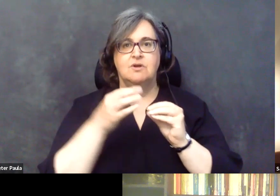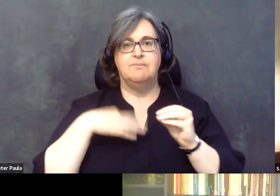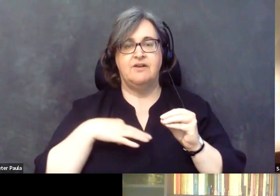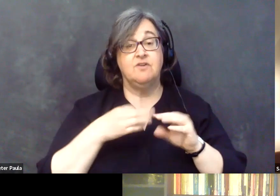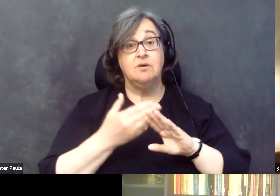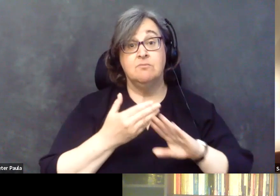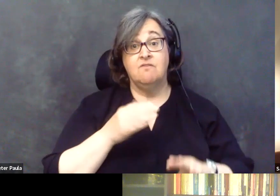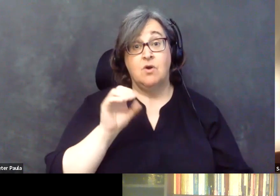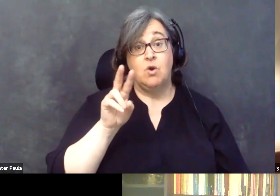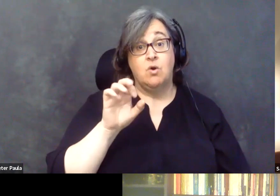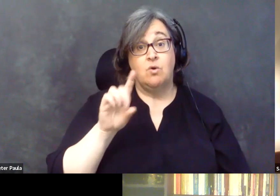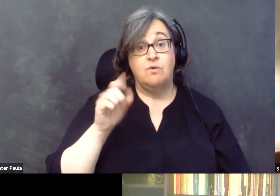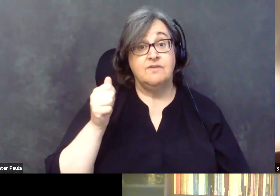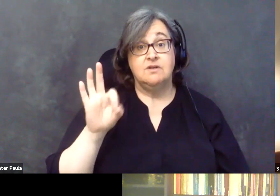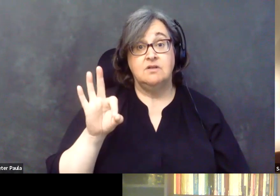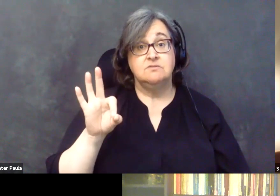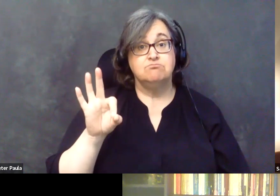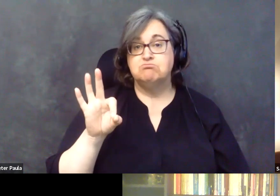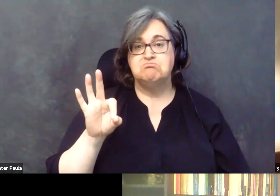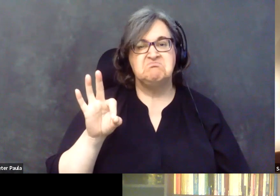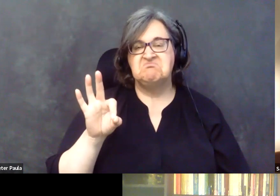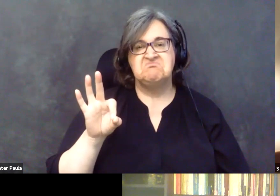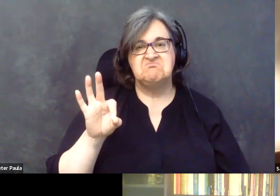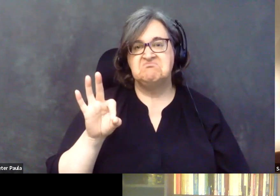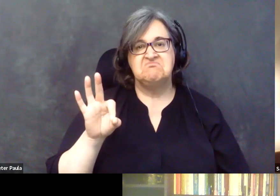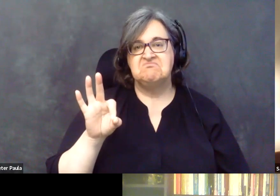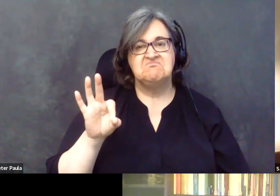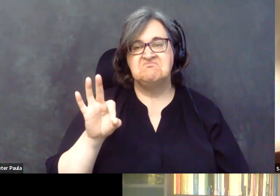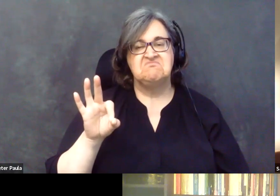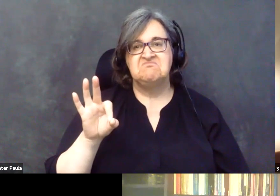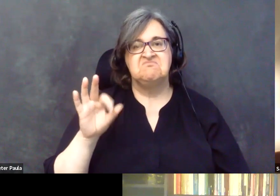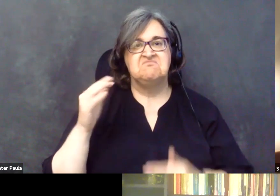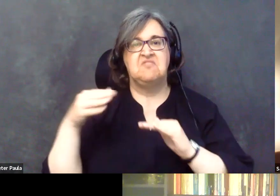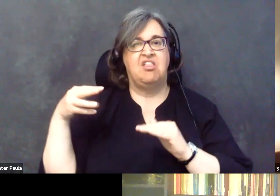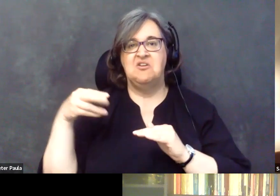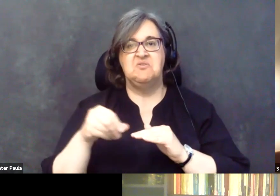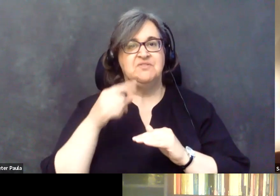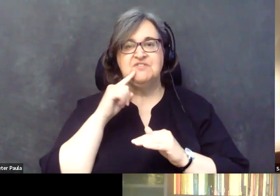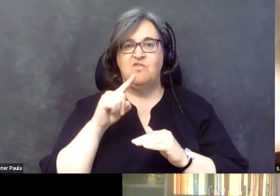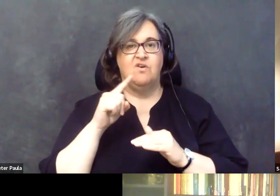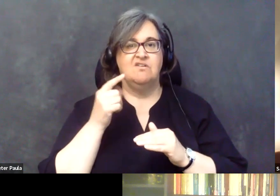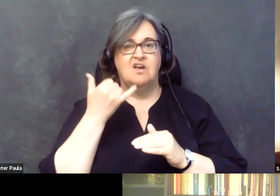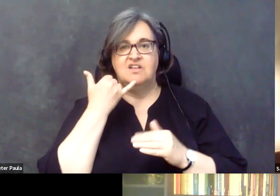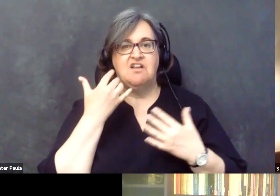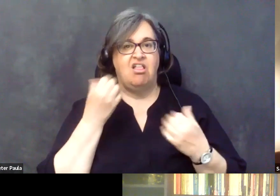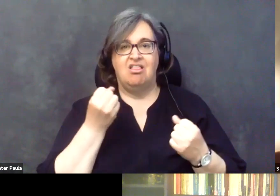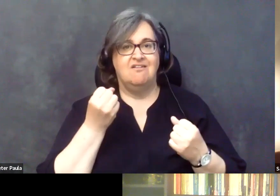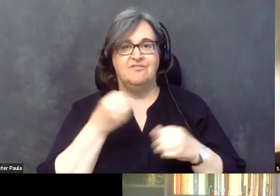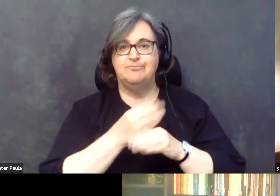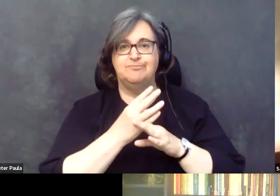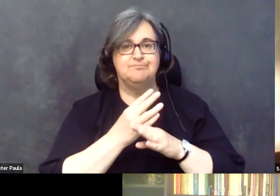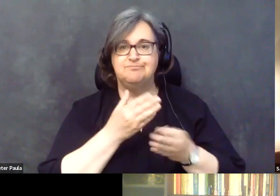there was very little reimbursement available for these services, for telehealth services.